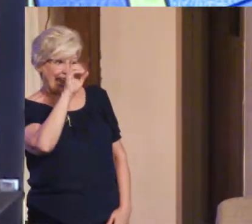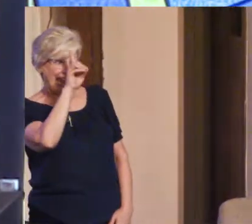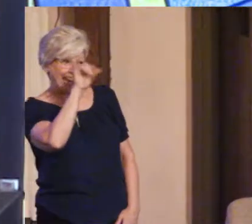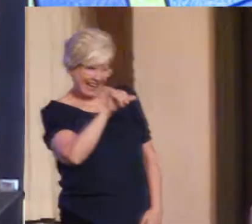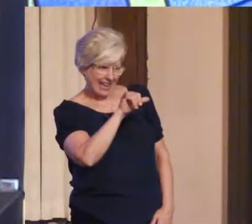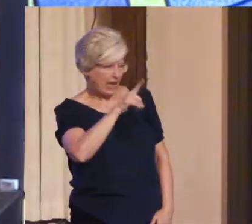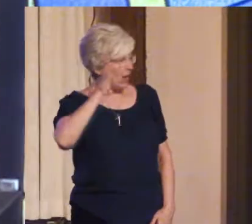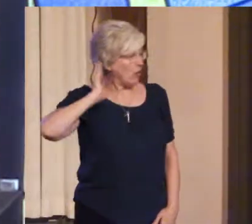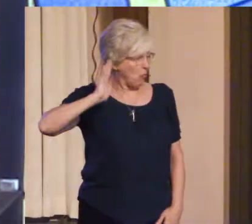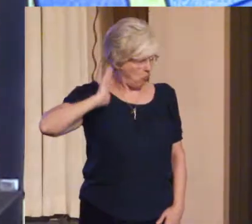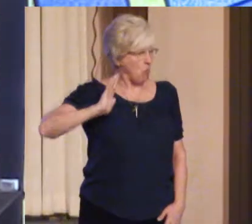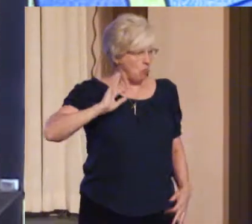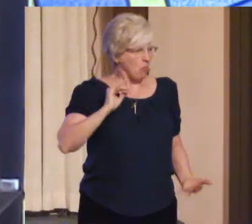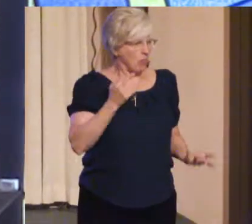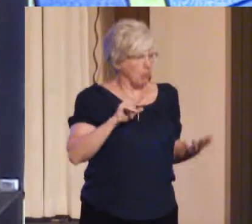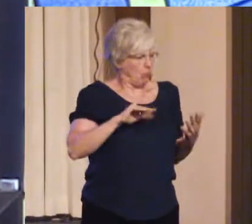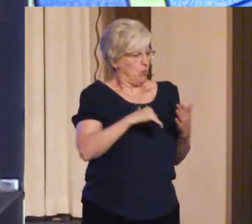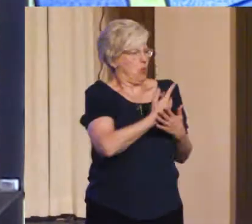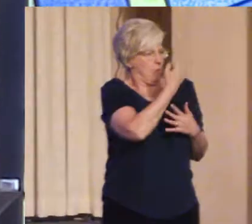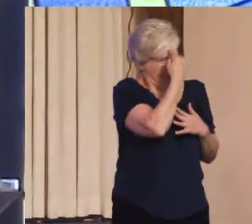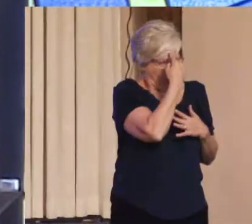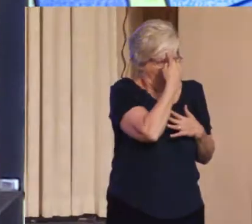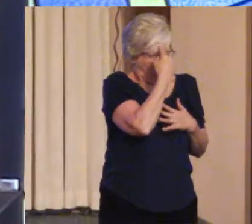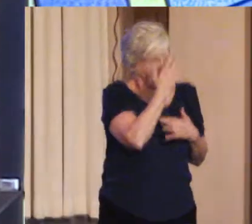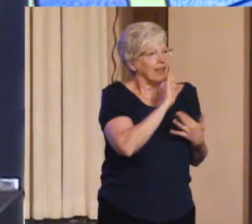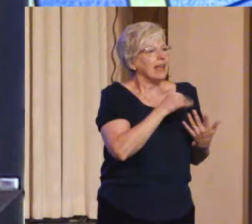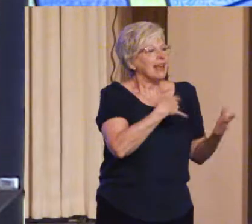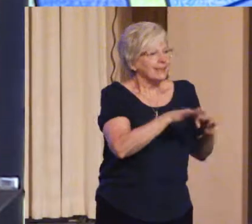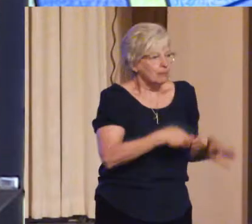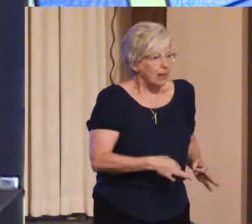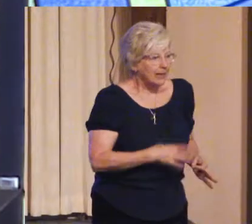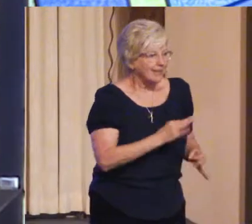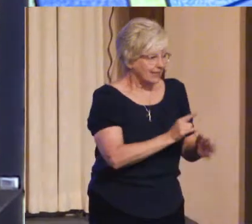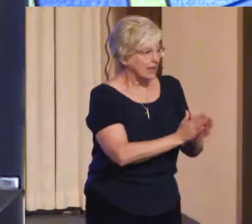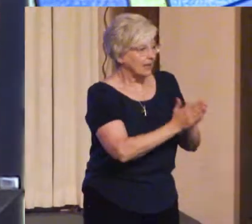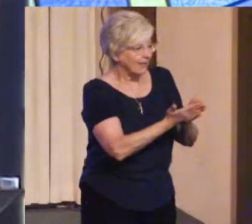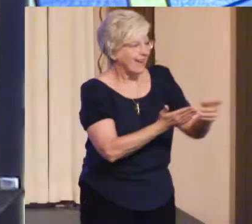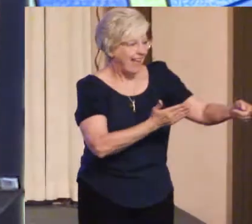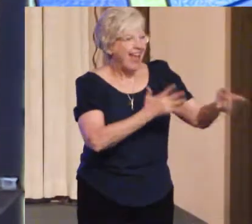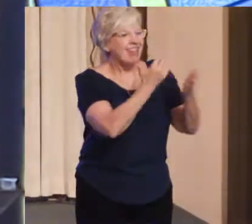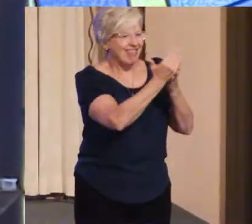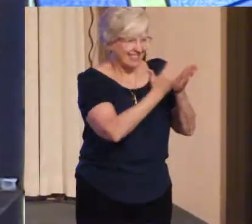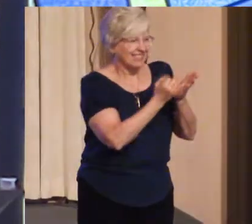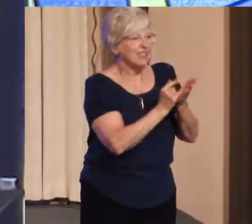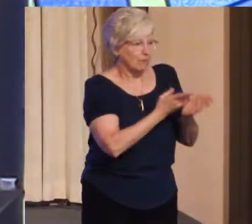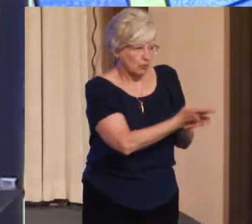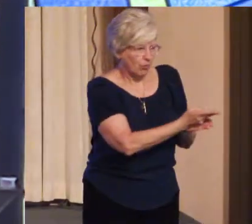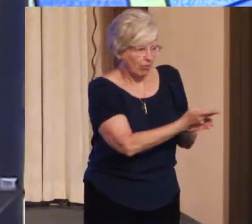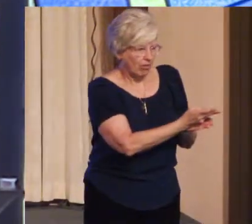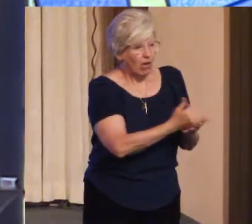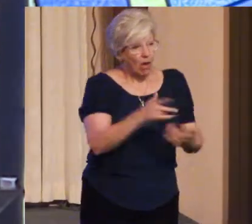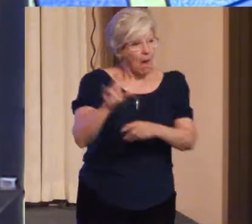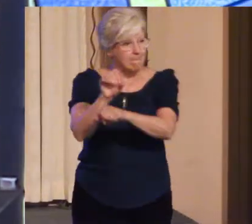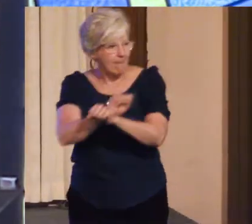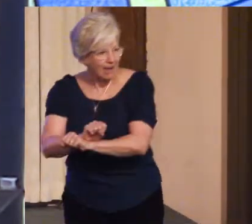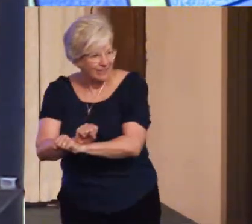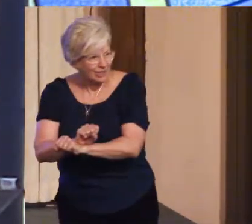lays out in the first chapter of Lessons in Truth, Bondage or Freedom, which,